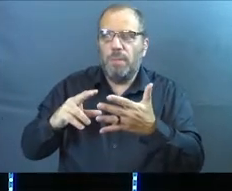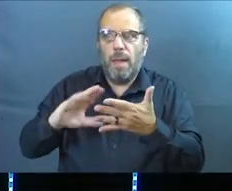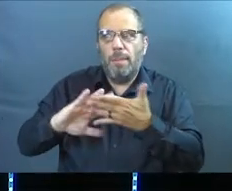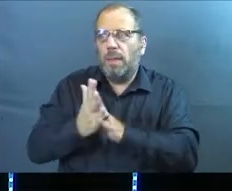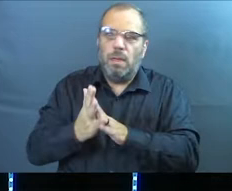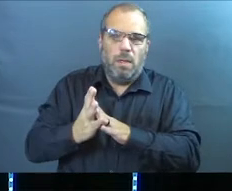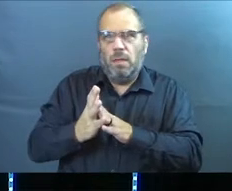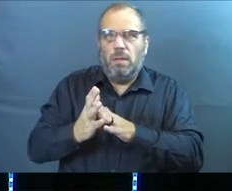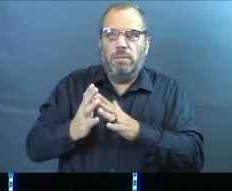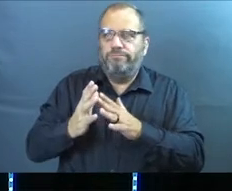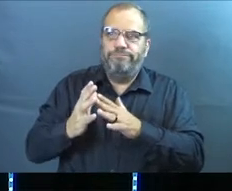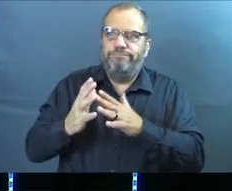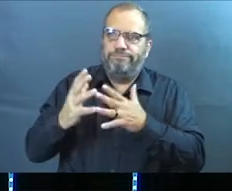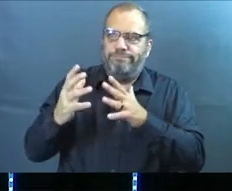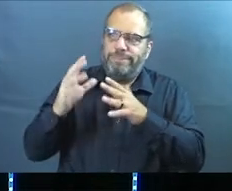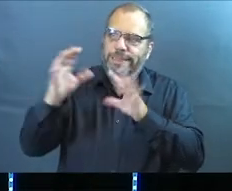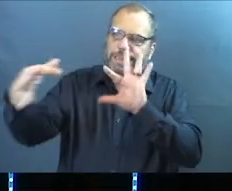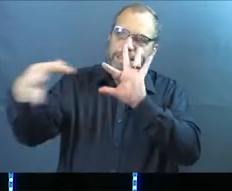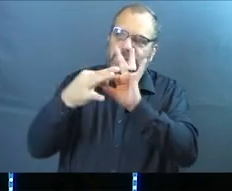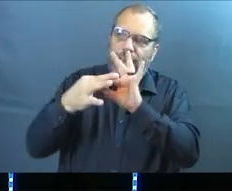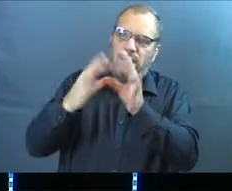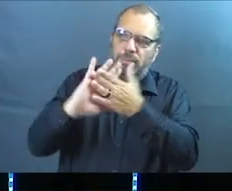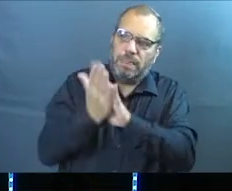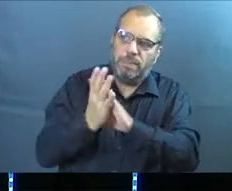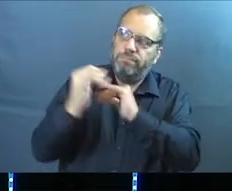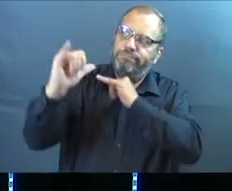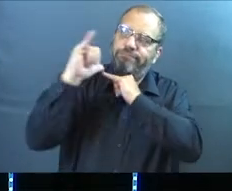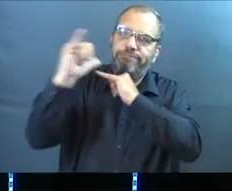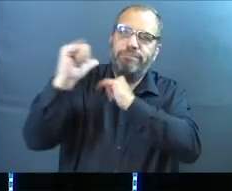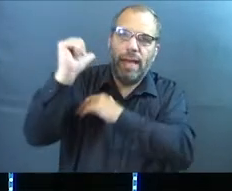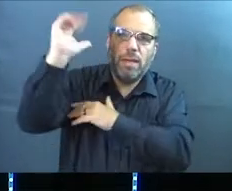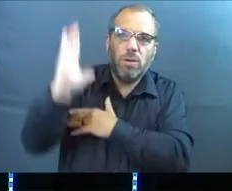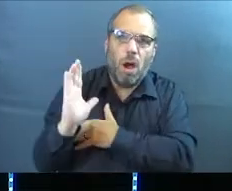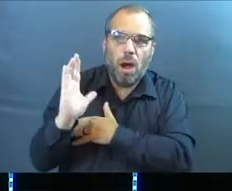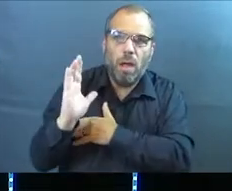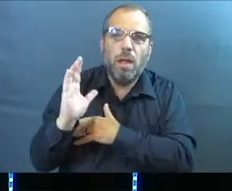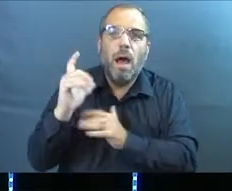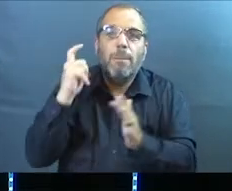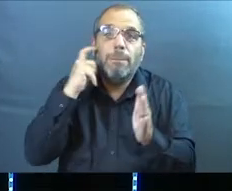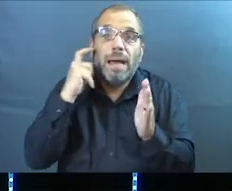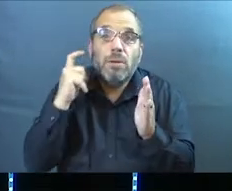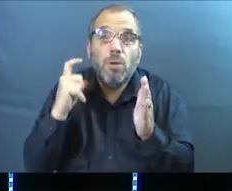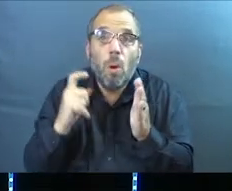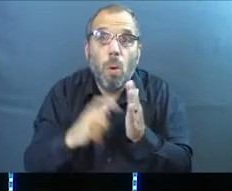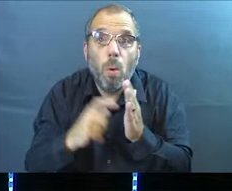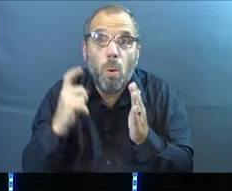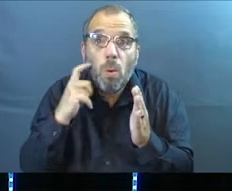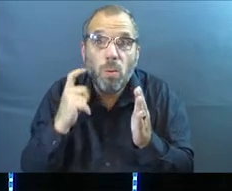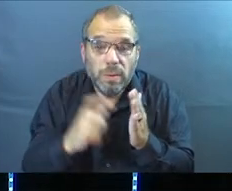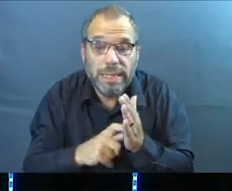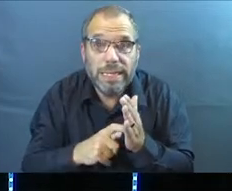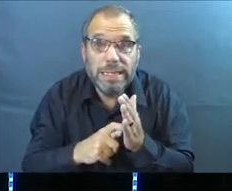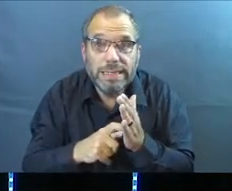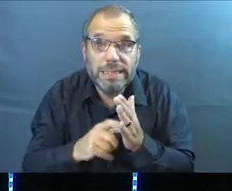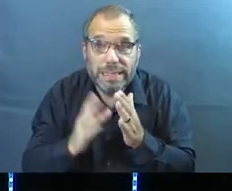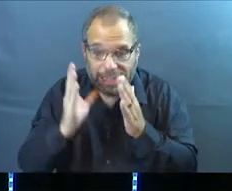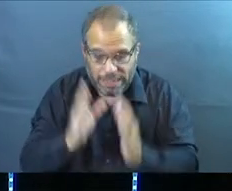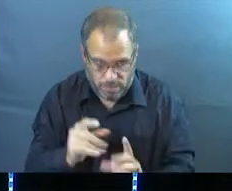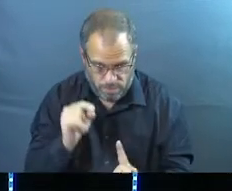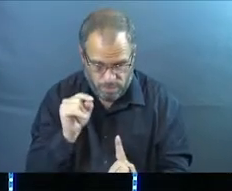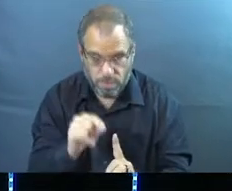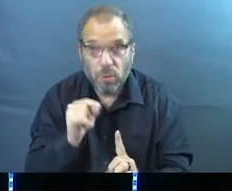Being godly. It's attached to godliness. But notice also, this godly person